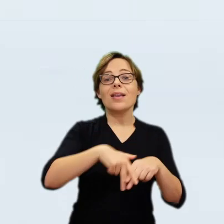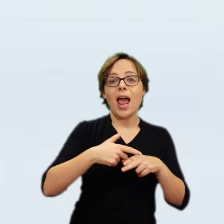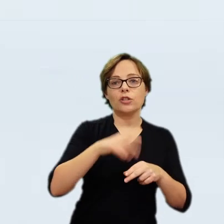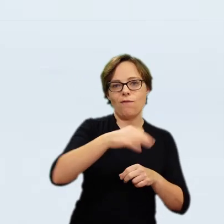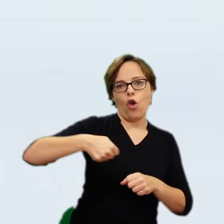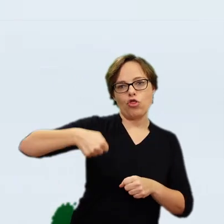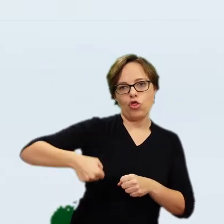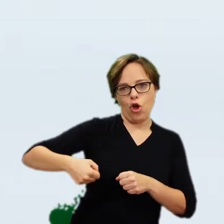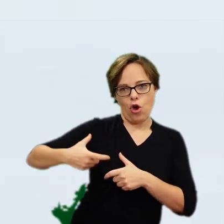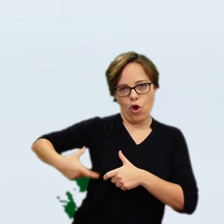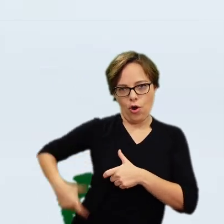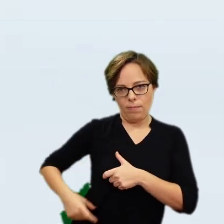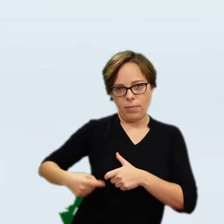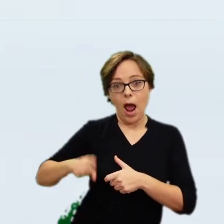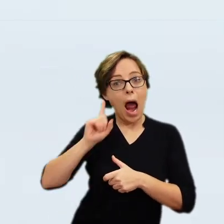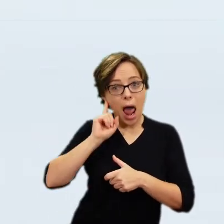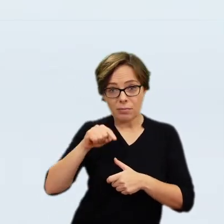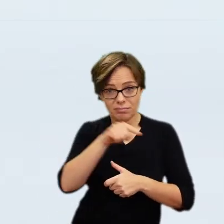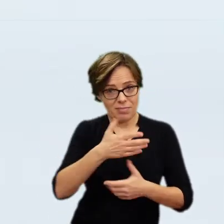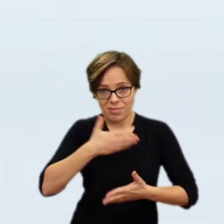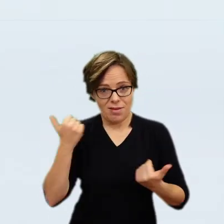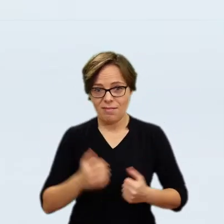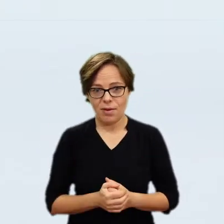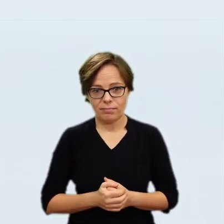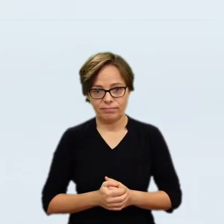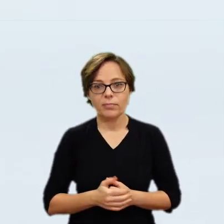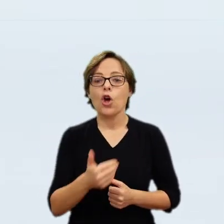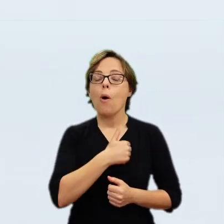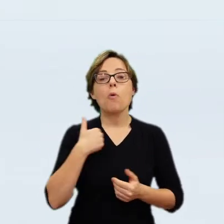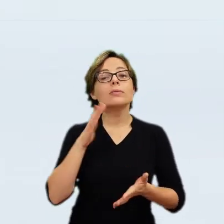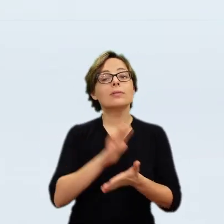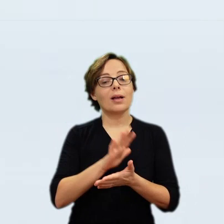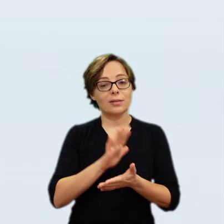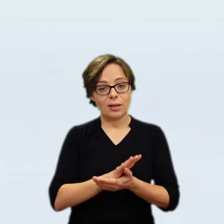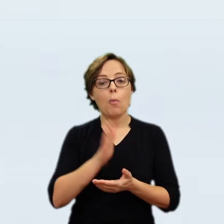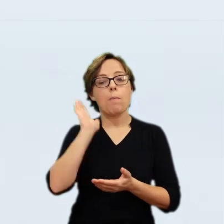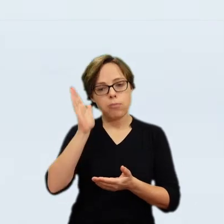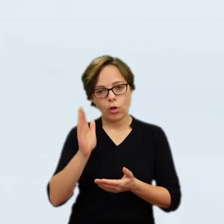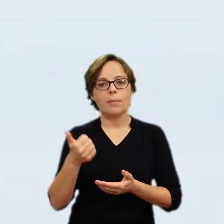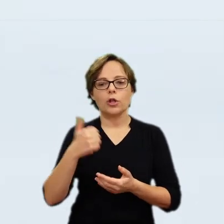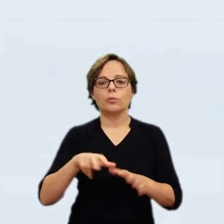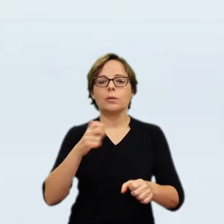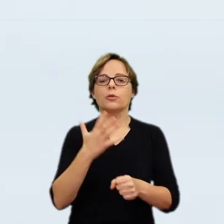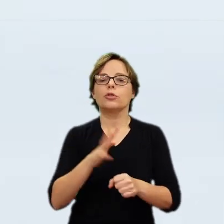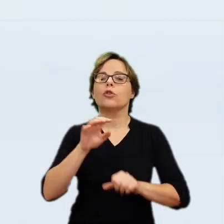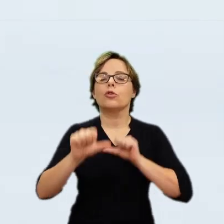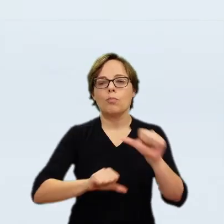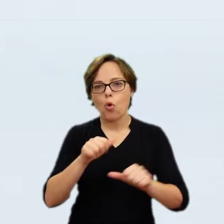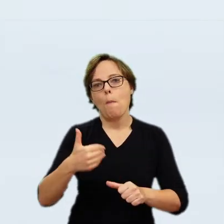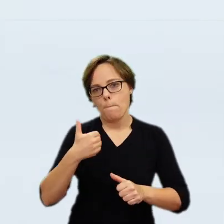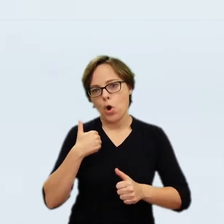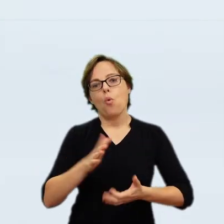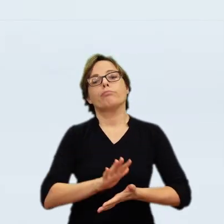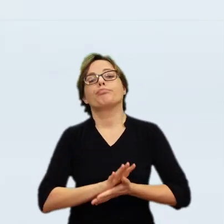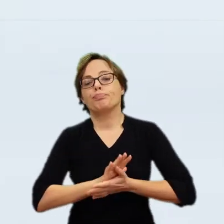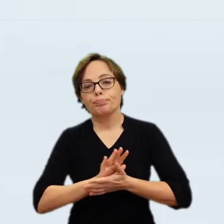rider, the breed of horse, the saddle over a leopard skin and even the horse's tail cut and attached as a decoration